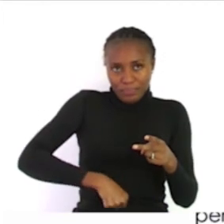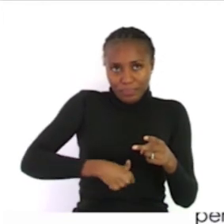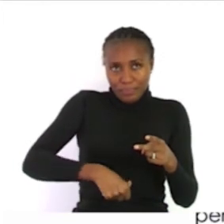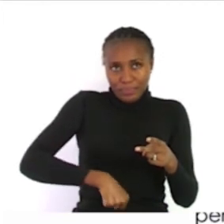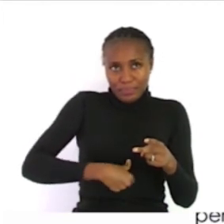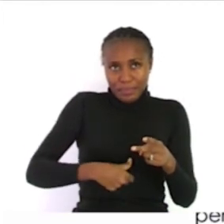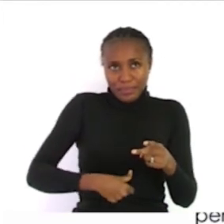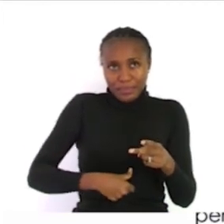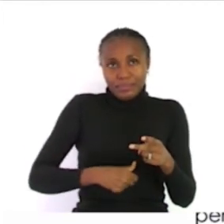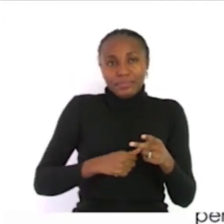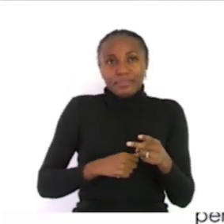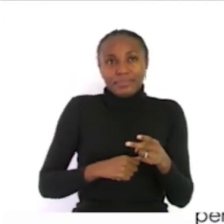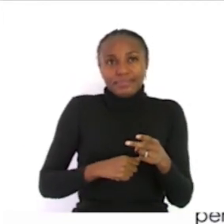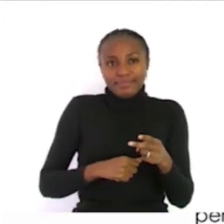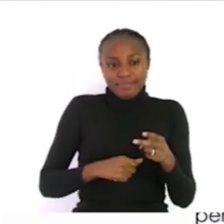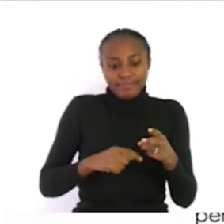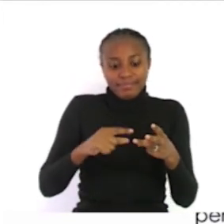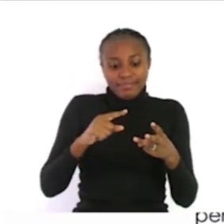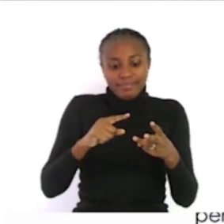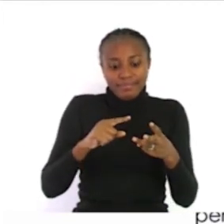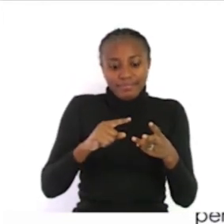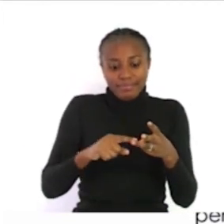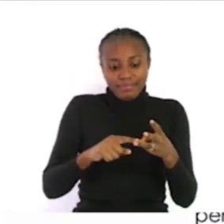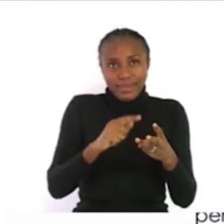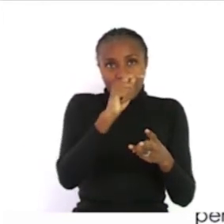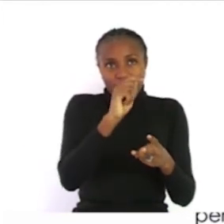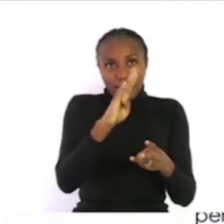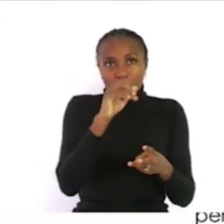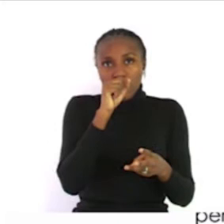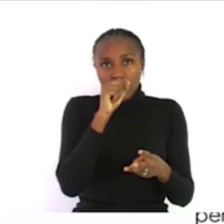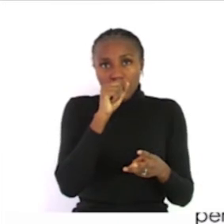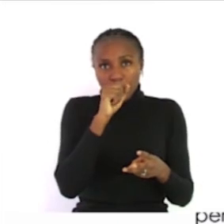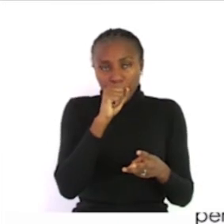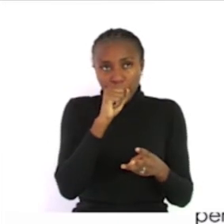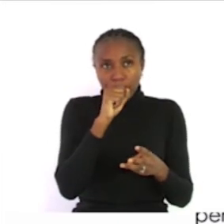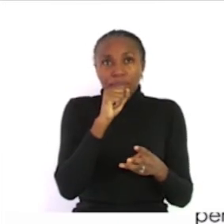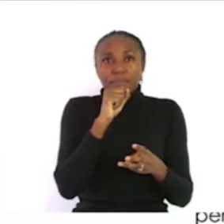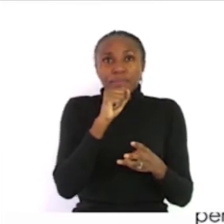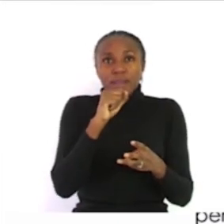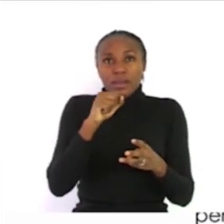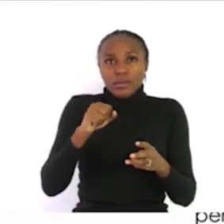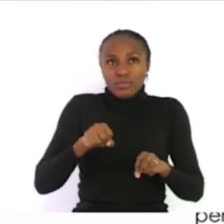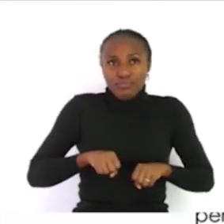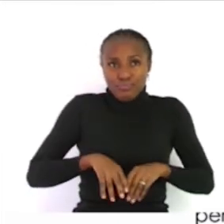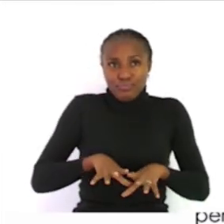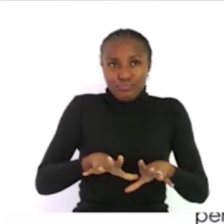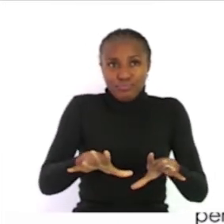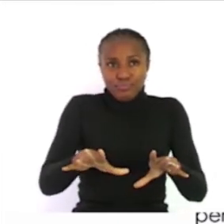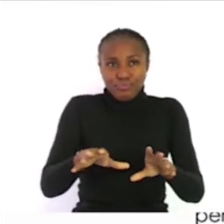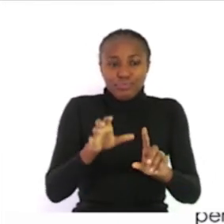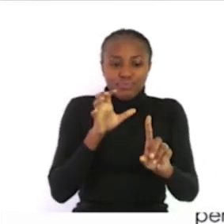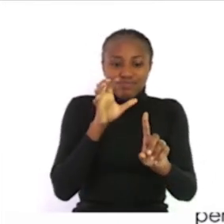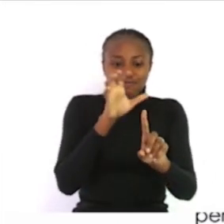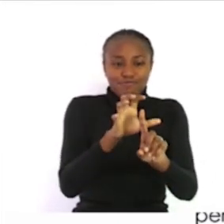and illness tuberculosis which is TB is an infectious disease that